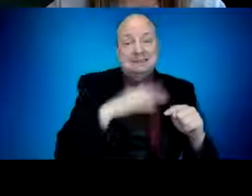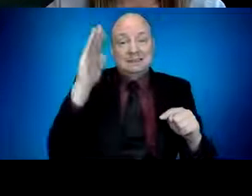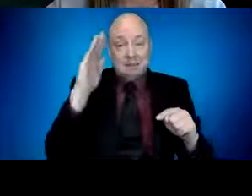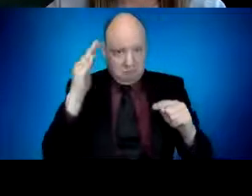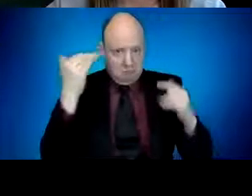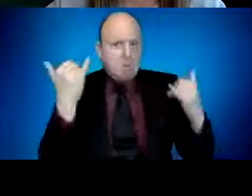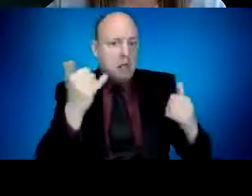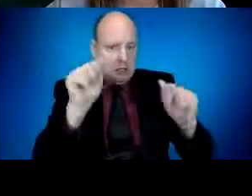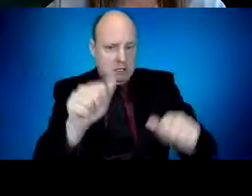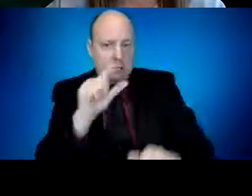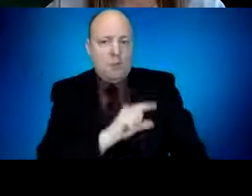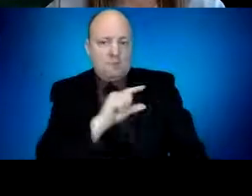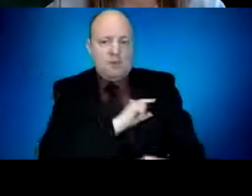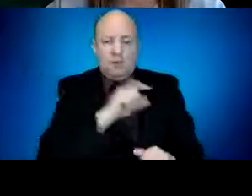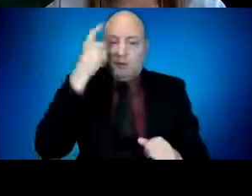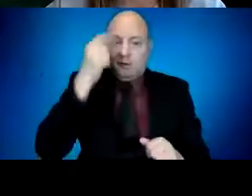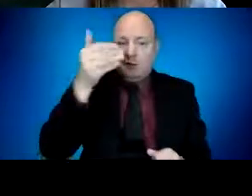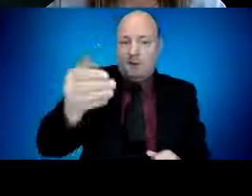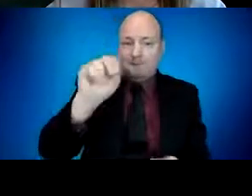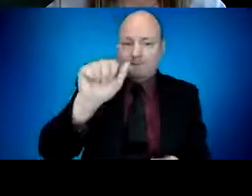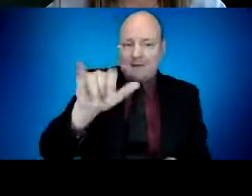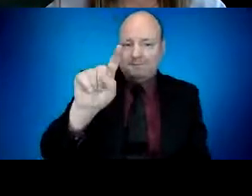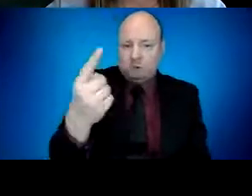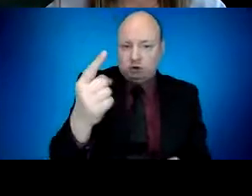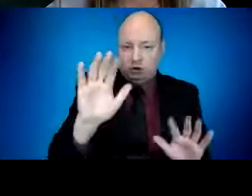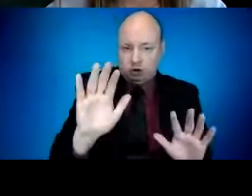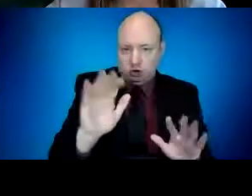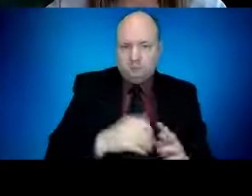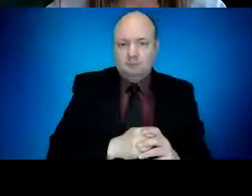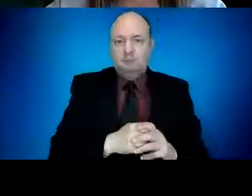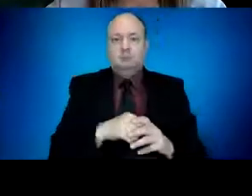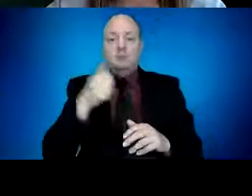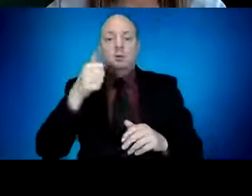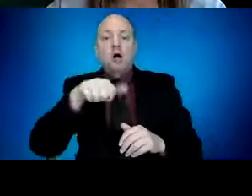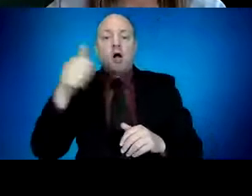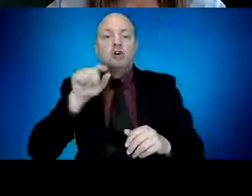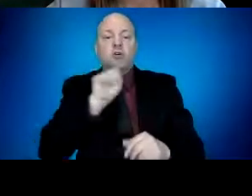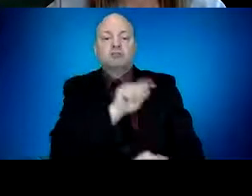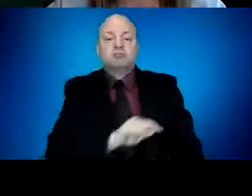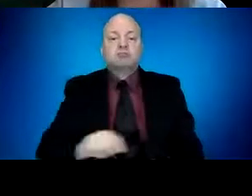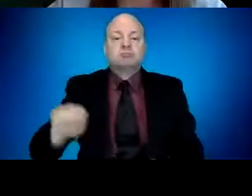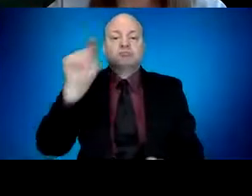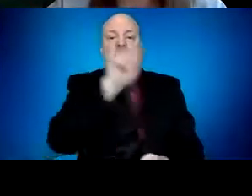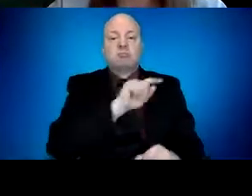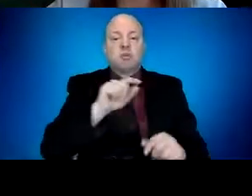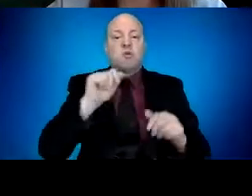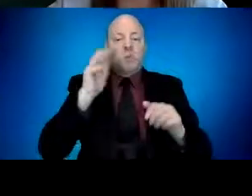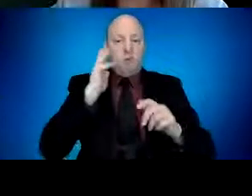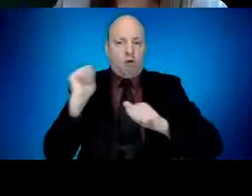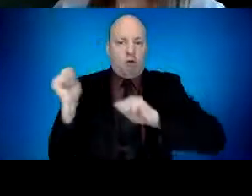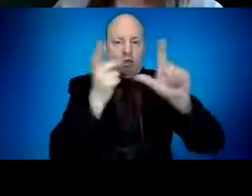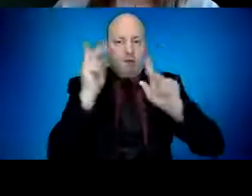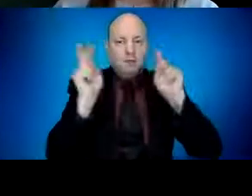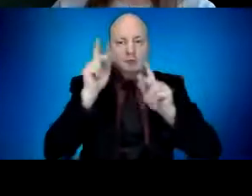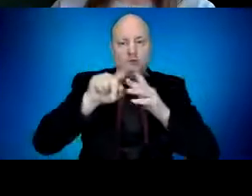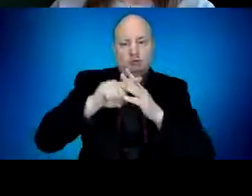new change. Counties may open to all residents on April 26th based on an application. We'll ask counties to include